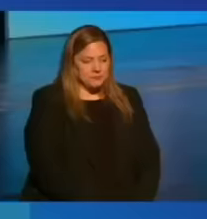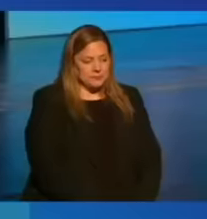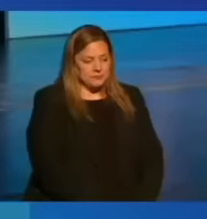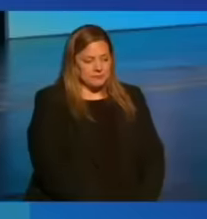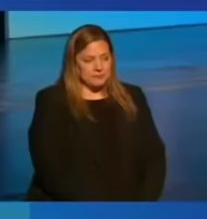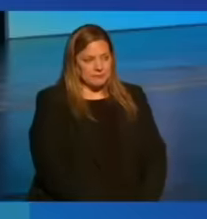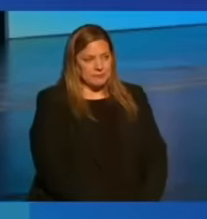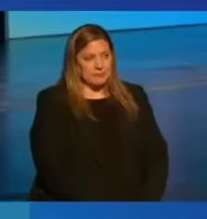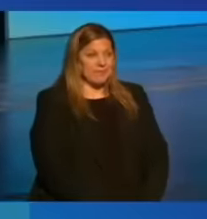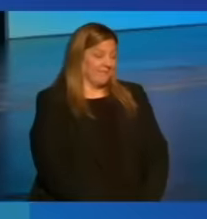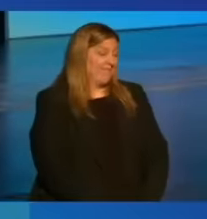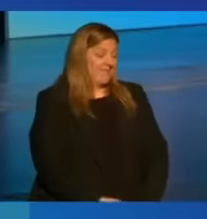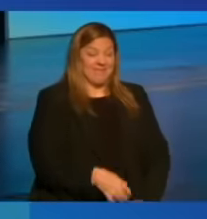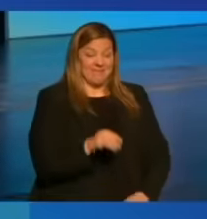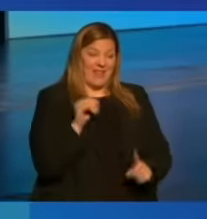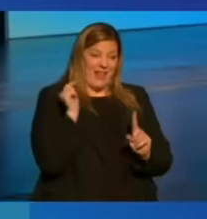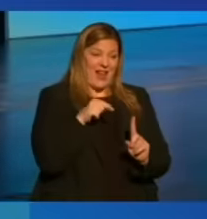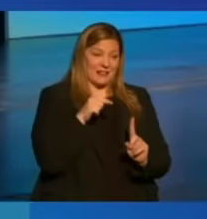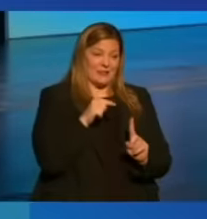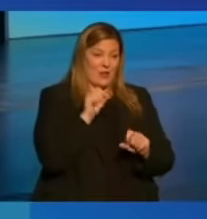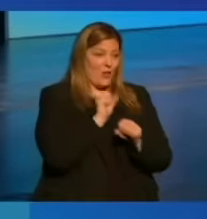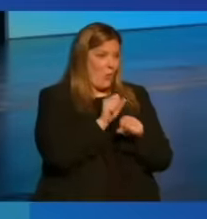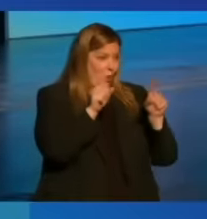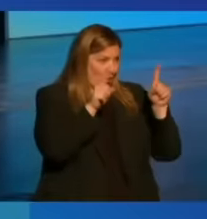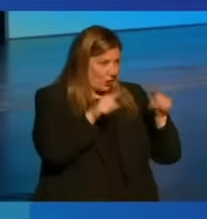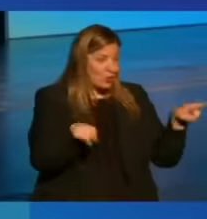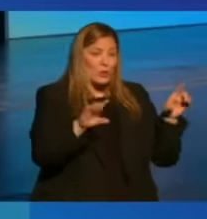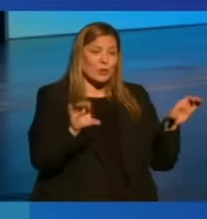That's the work you're doing.